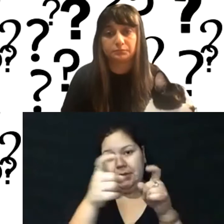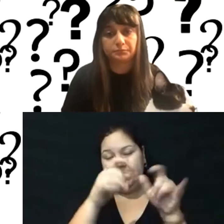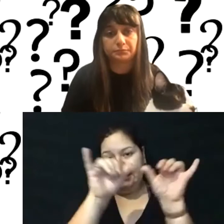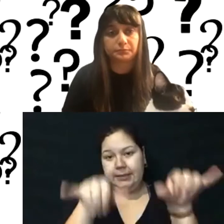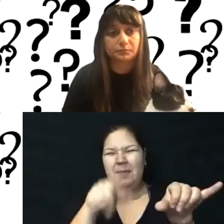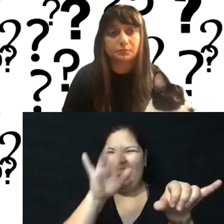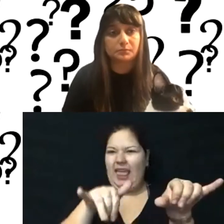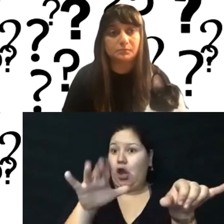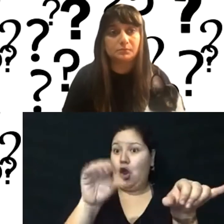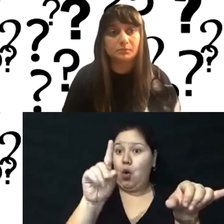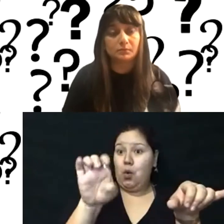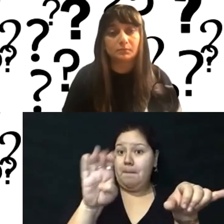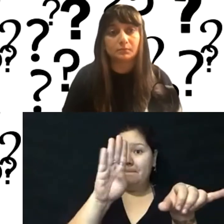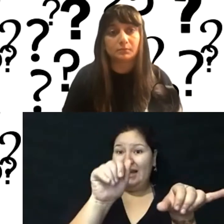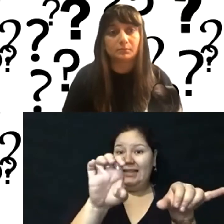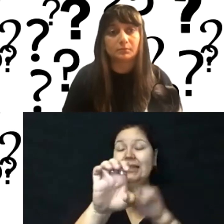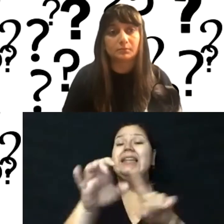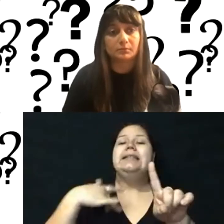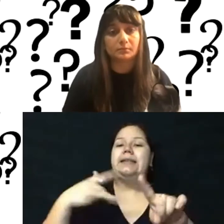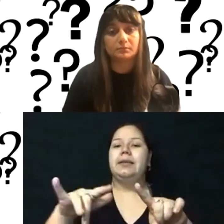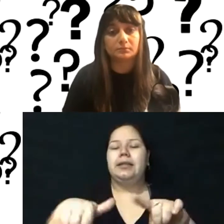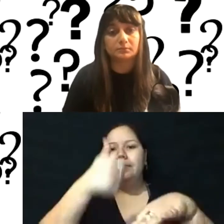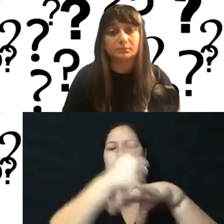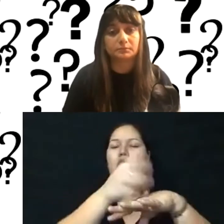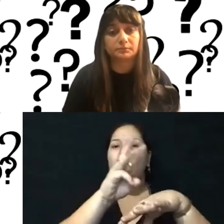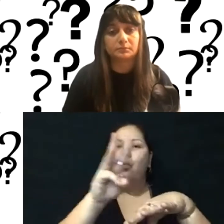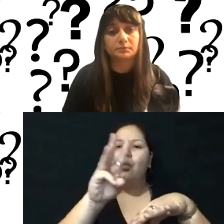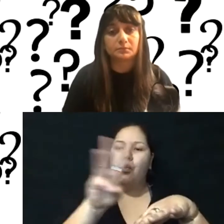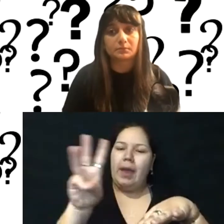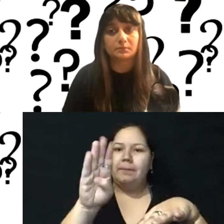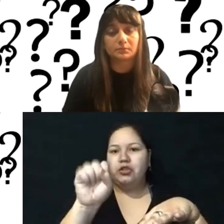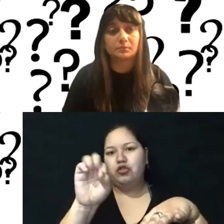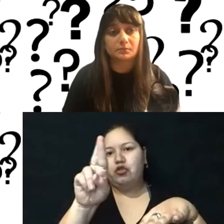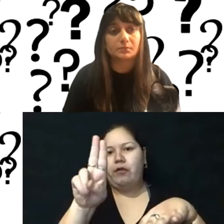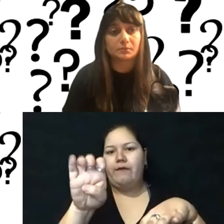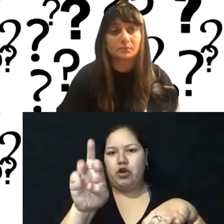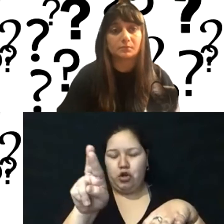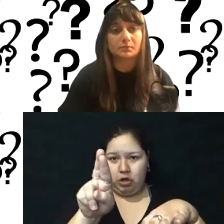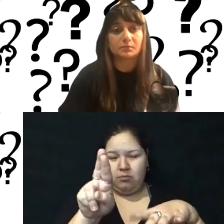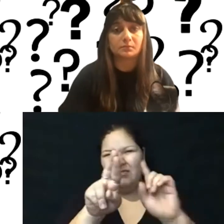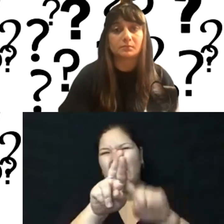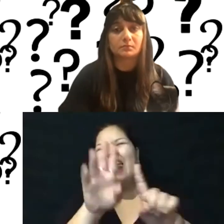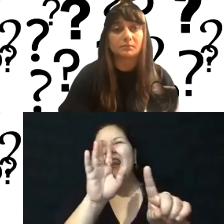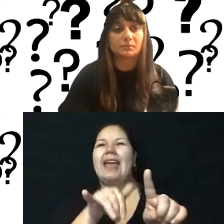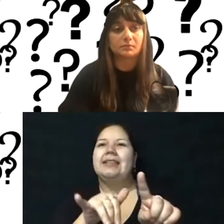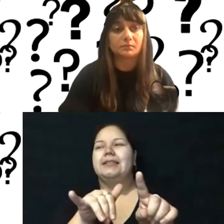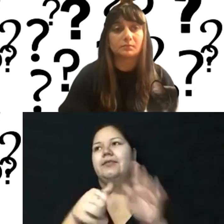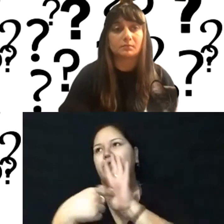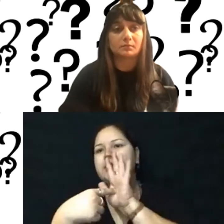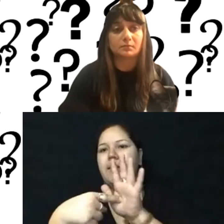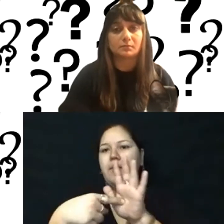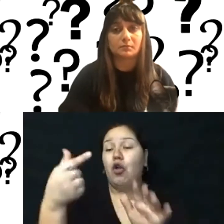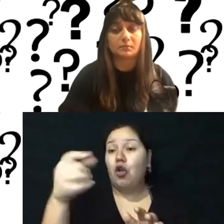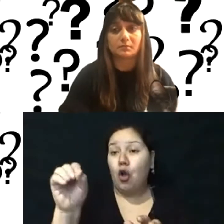usually you host it on a, on a, on a web server and those web servers can be, you know, like somebody mentioned GoDaddy. Um,